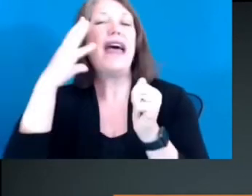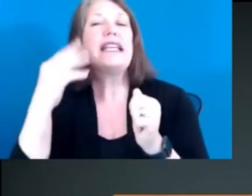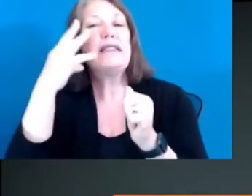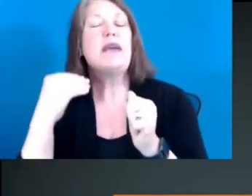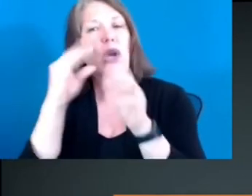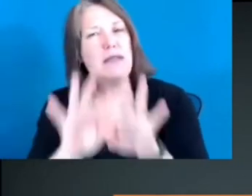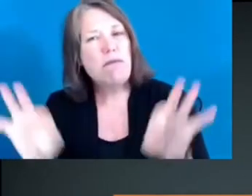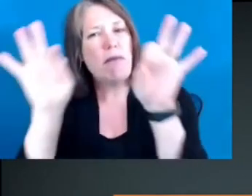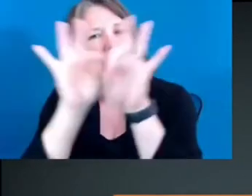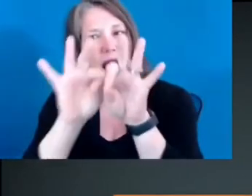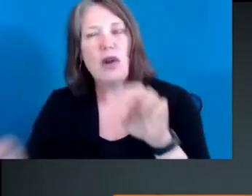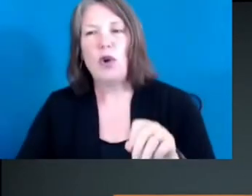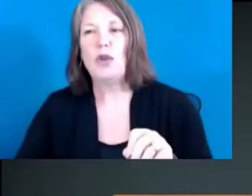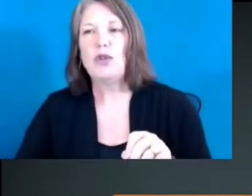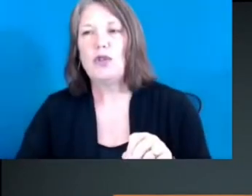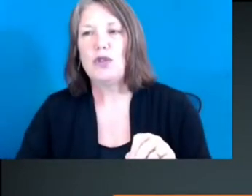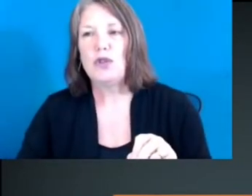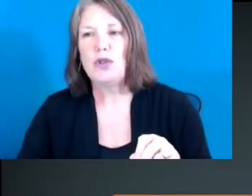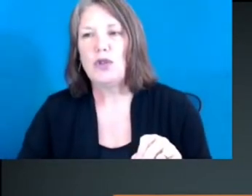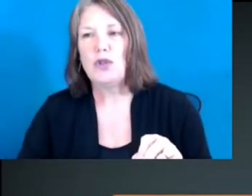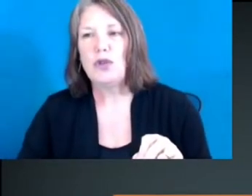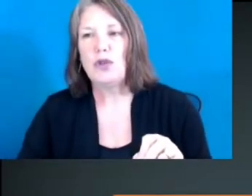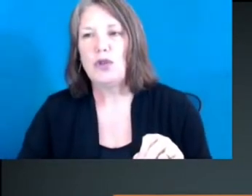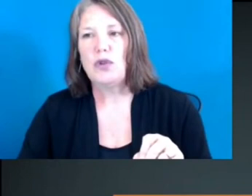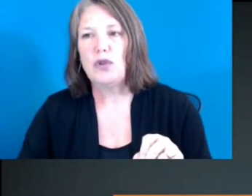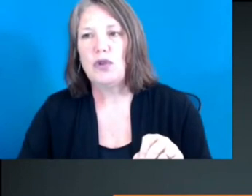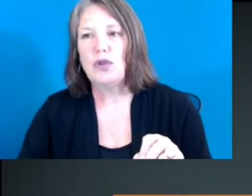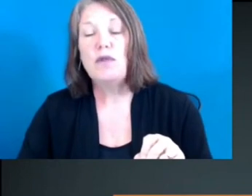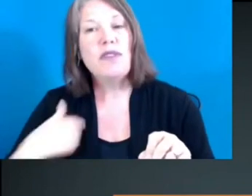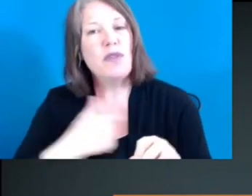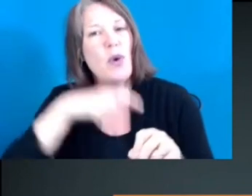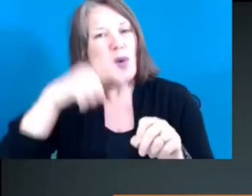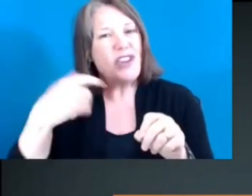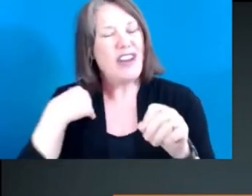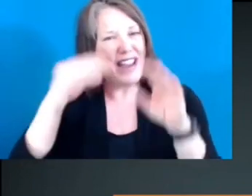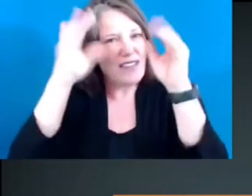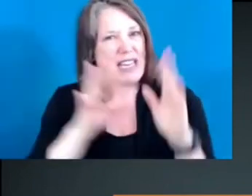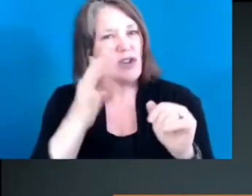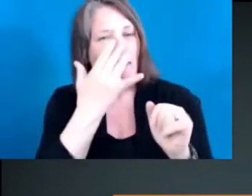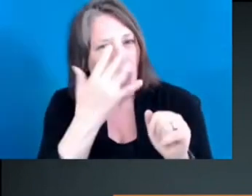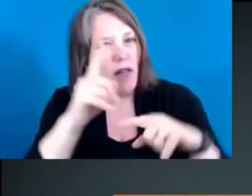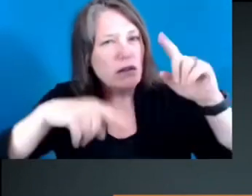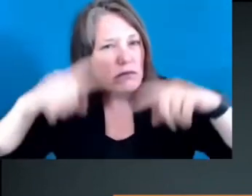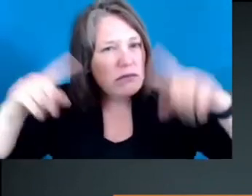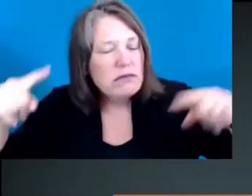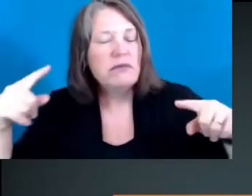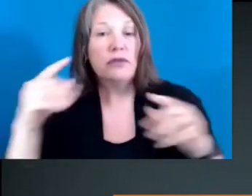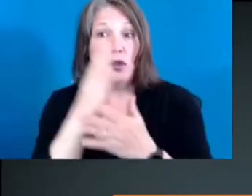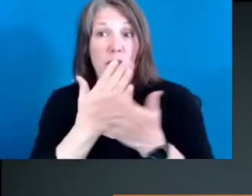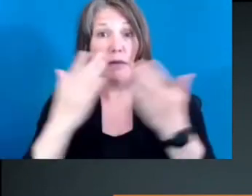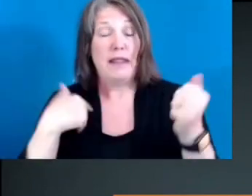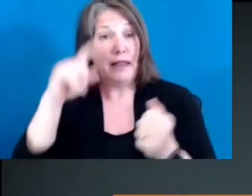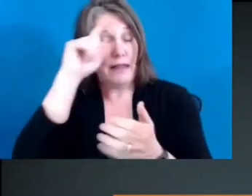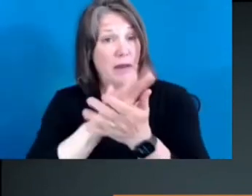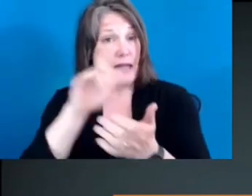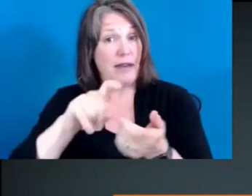of new teachers, teachers of color, so on and so forth. So some of the things that I believe need to happen are changing the teacher contract provisions